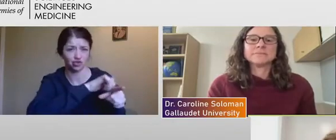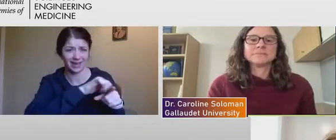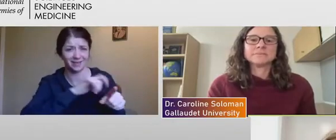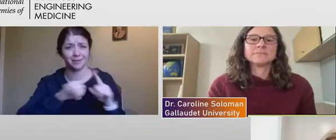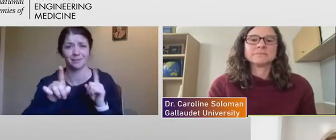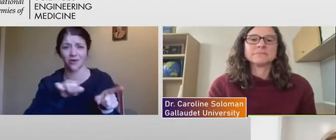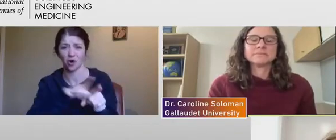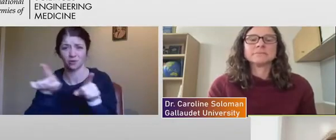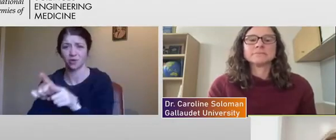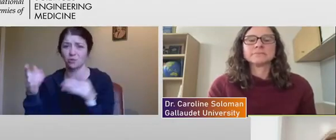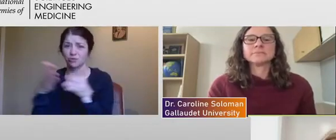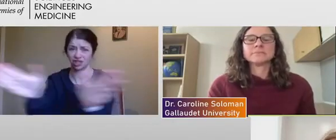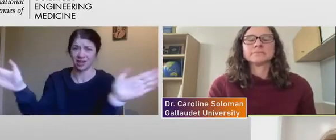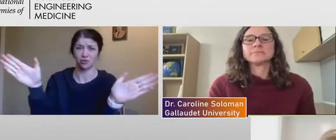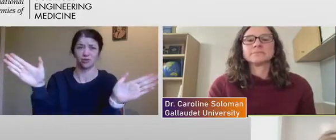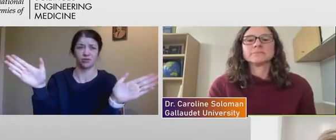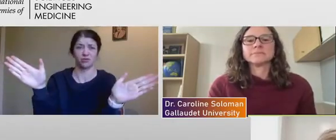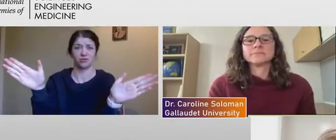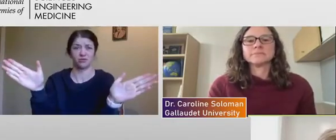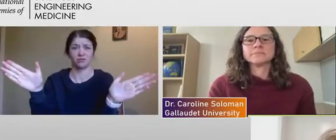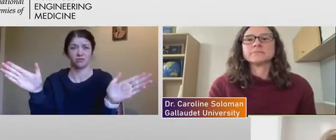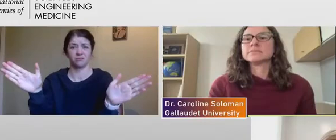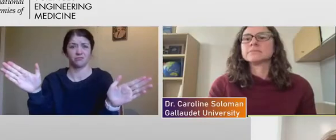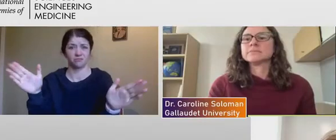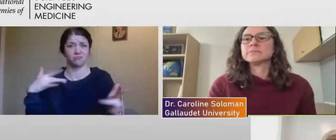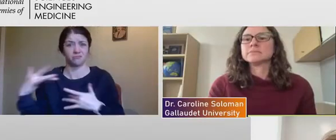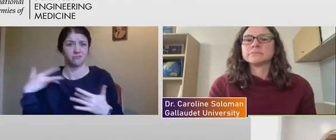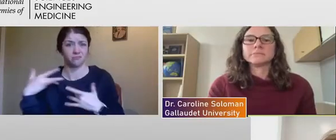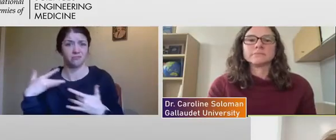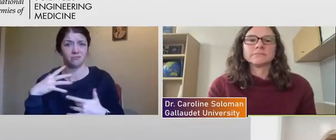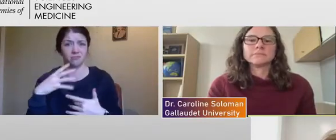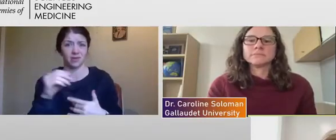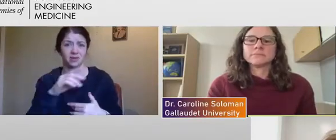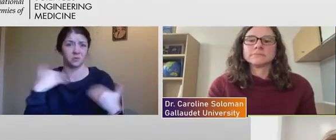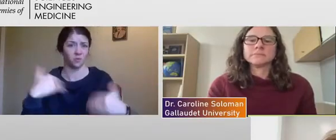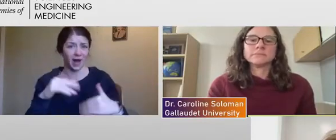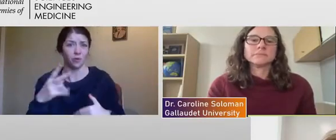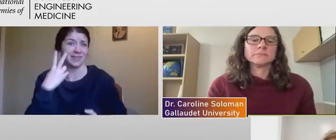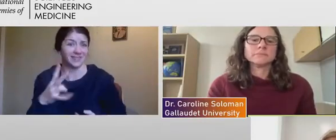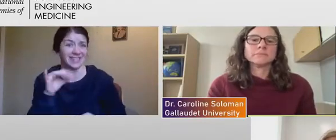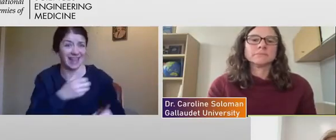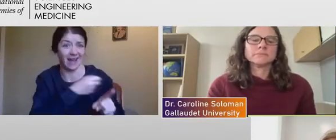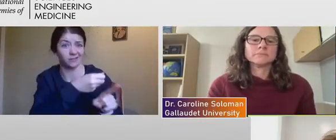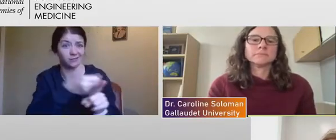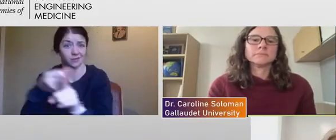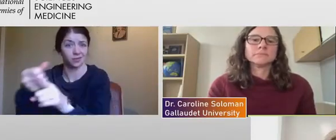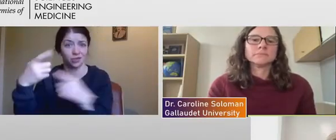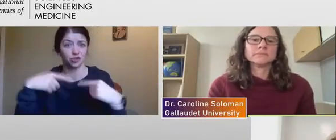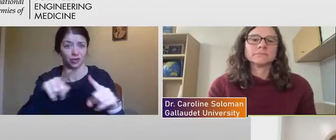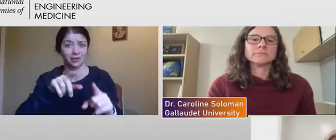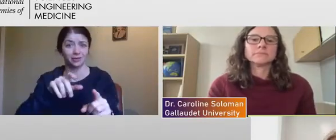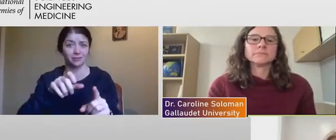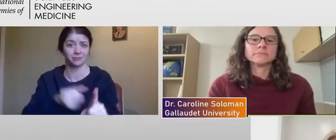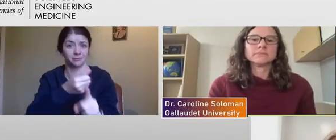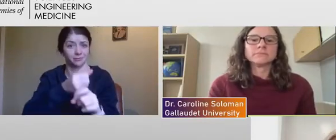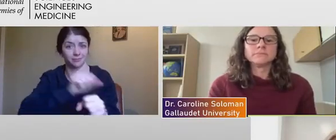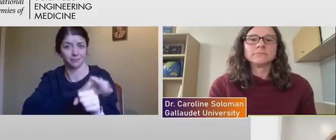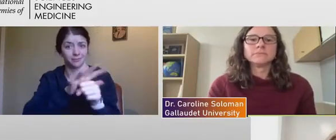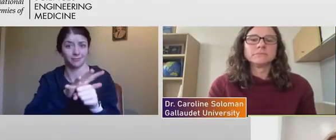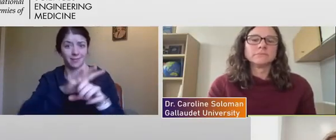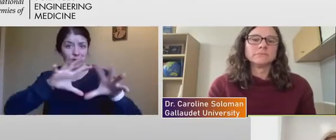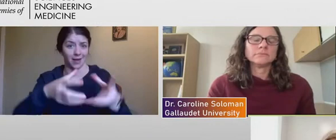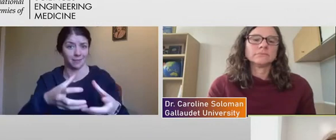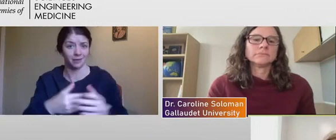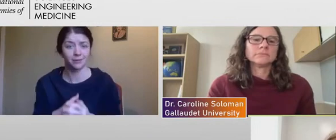I think that's been played out during the pandemic. Um, you know, as I work with students and through my own career,